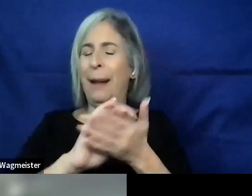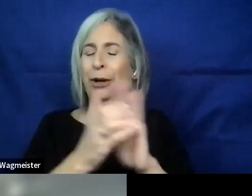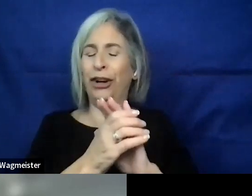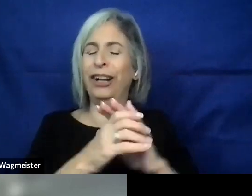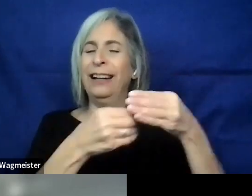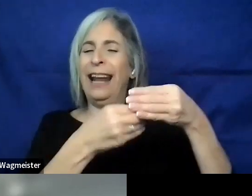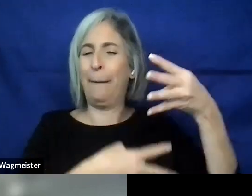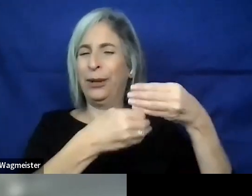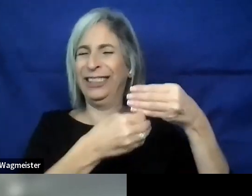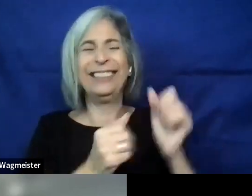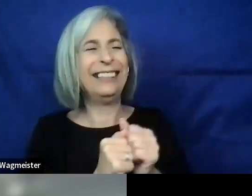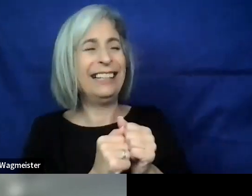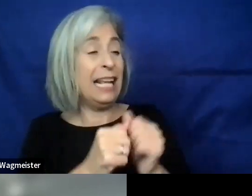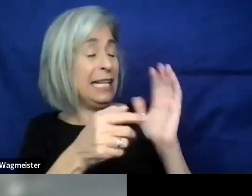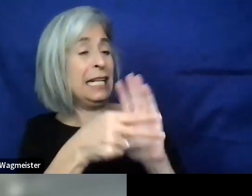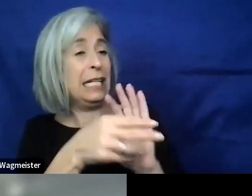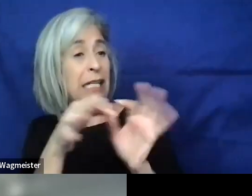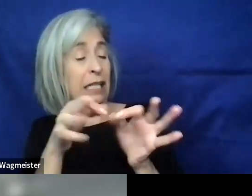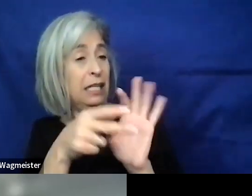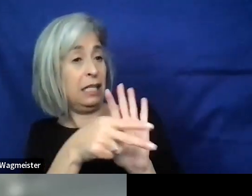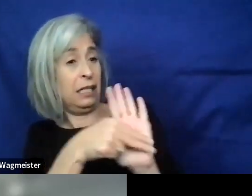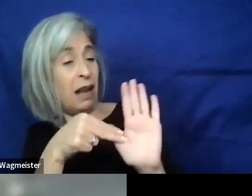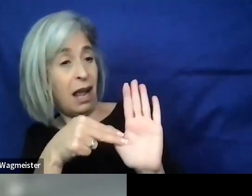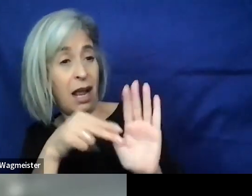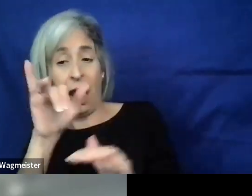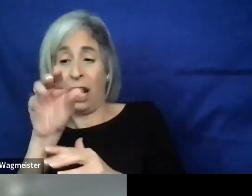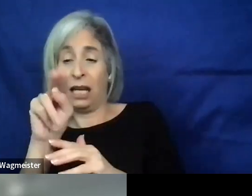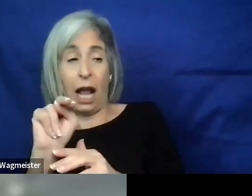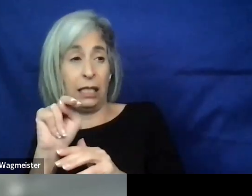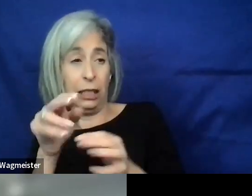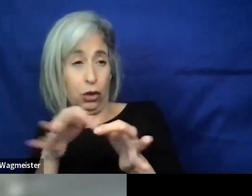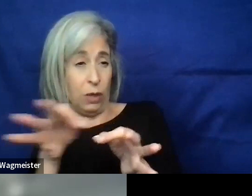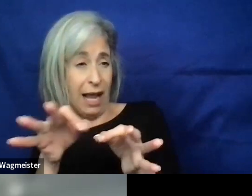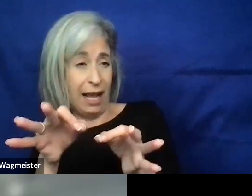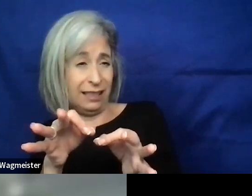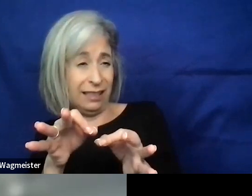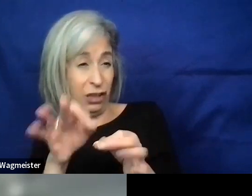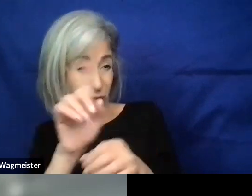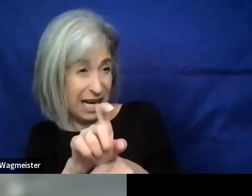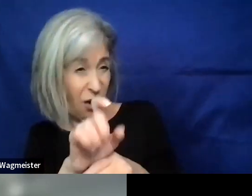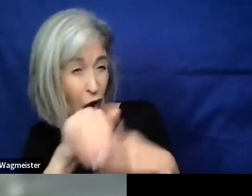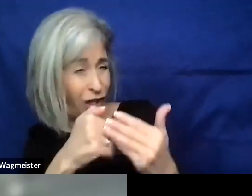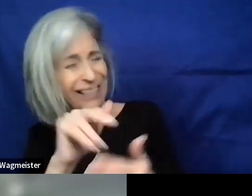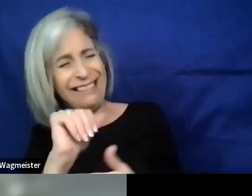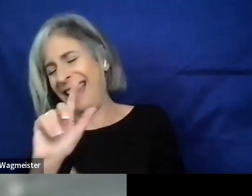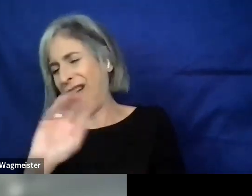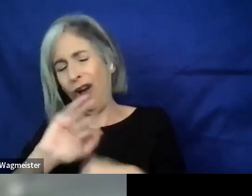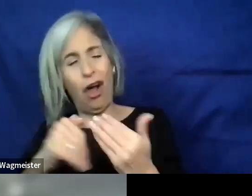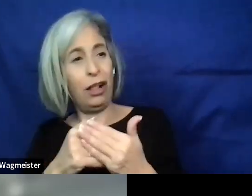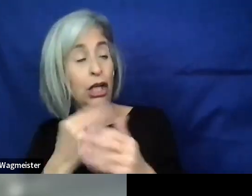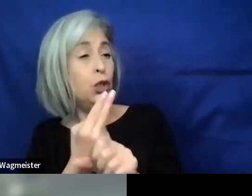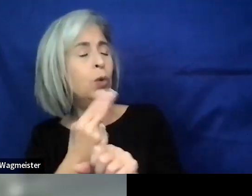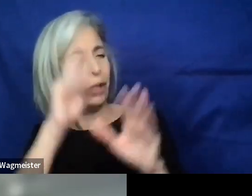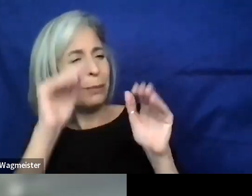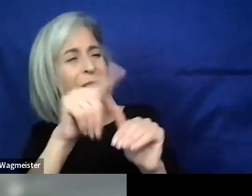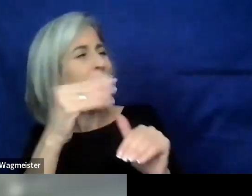tell you, it's still great to have text labels on your icons, but maybe there are some that we don't need as much anymore, because users expect it, they know how